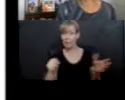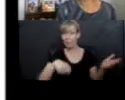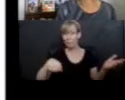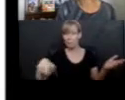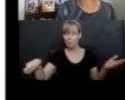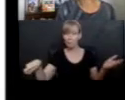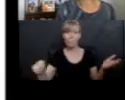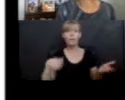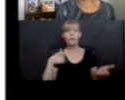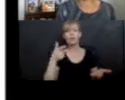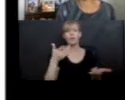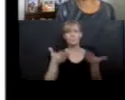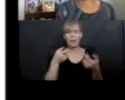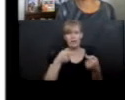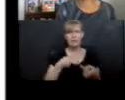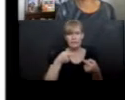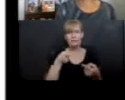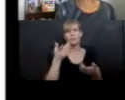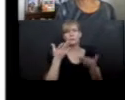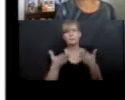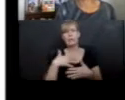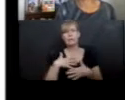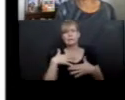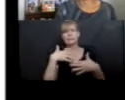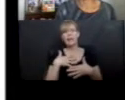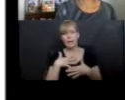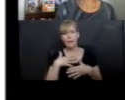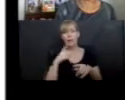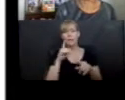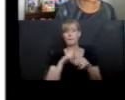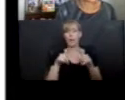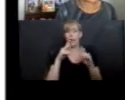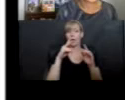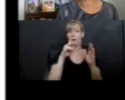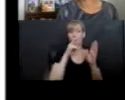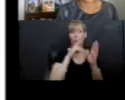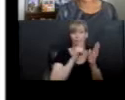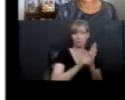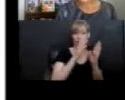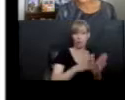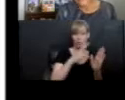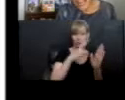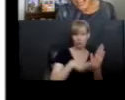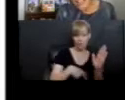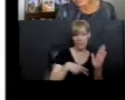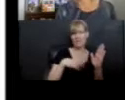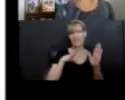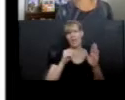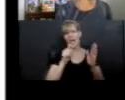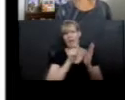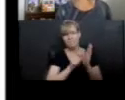stumble. You might sigh. But readers, writers read and draft and fly.